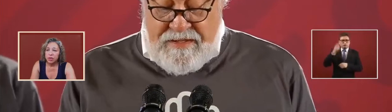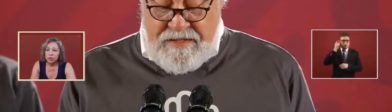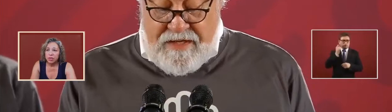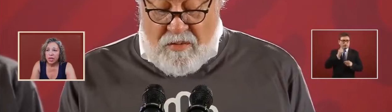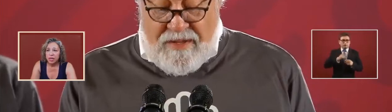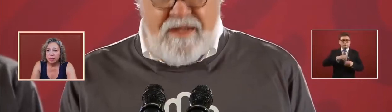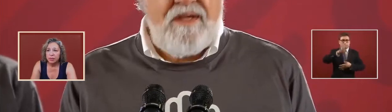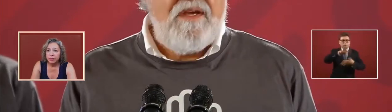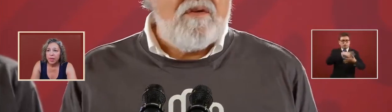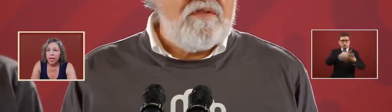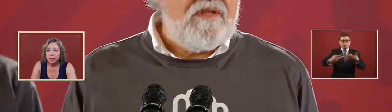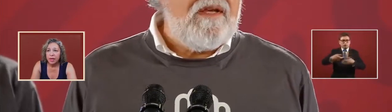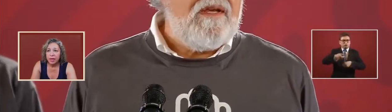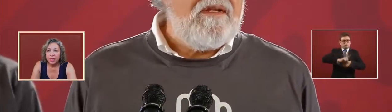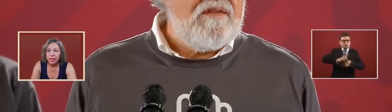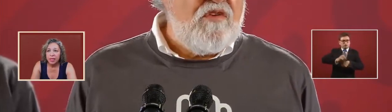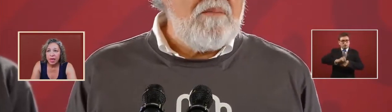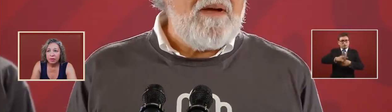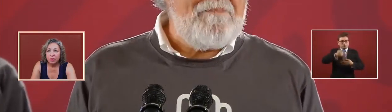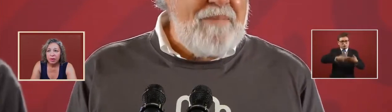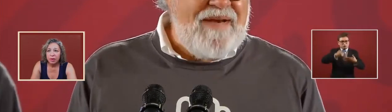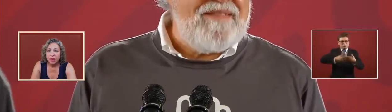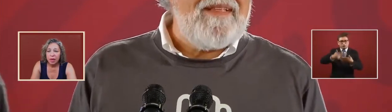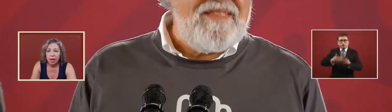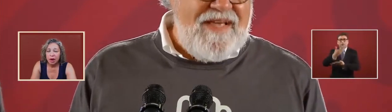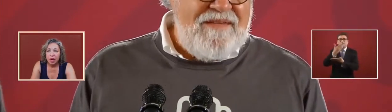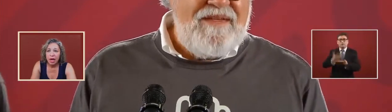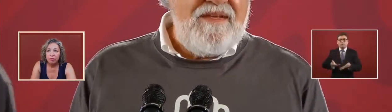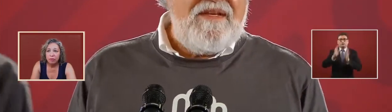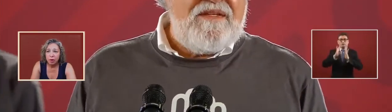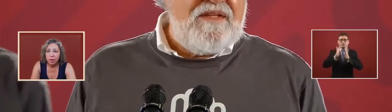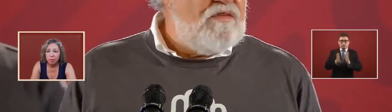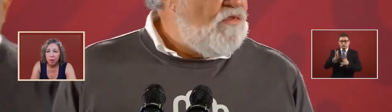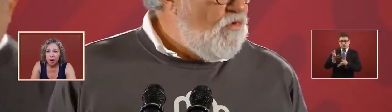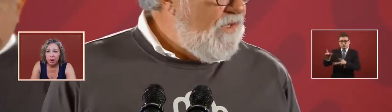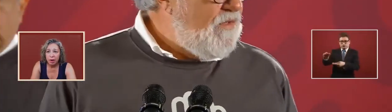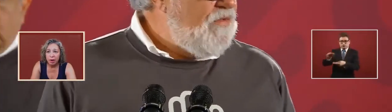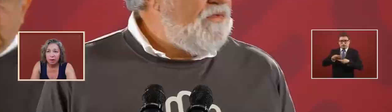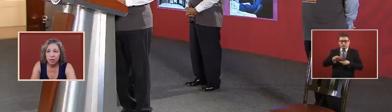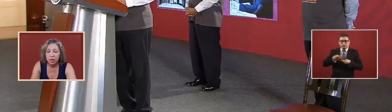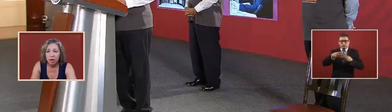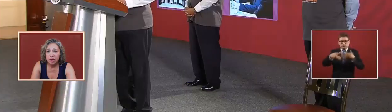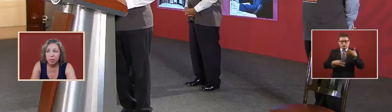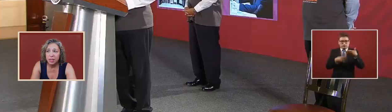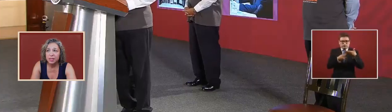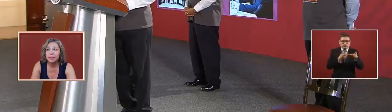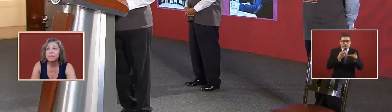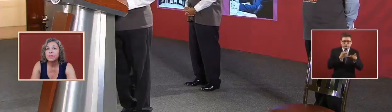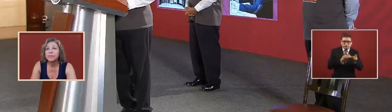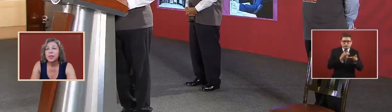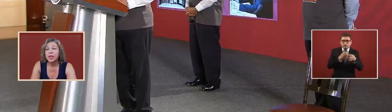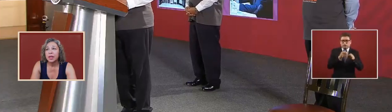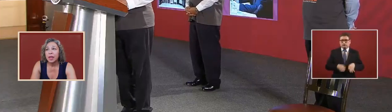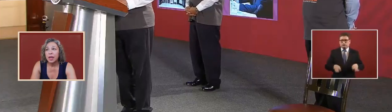during those days and that is now are now forming part of the documents